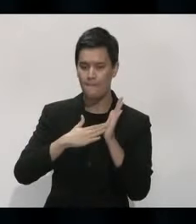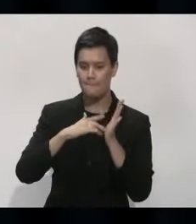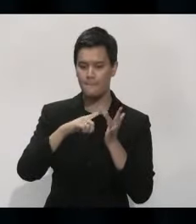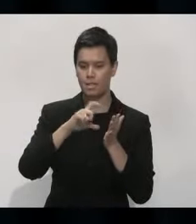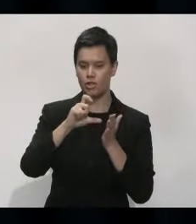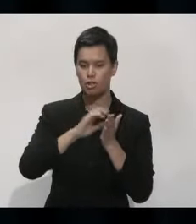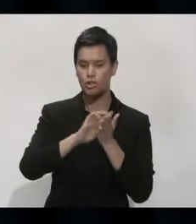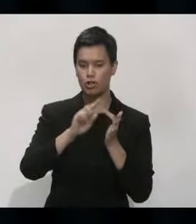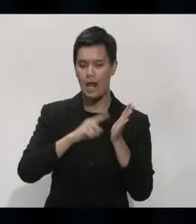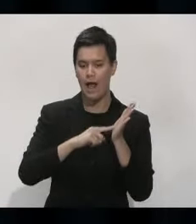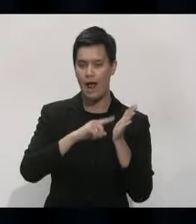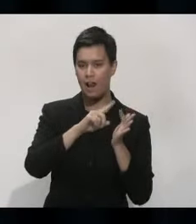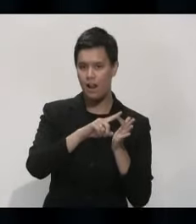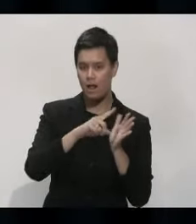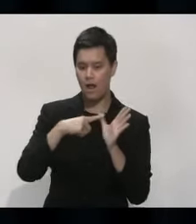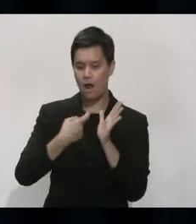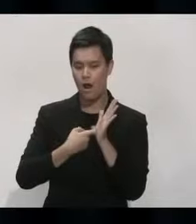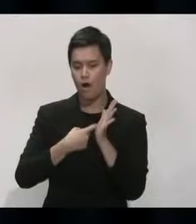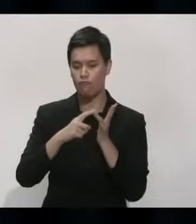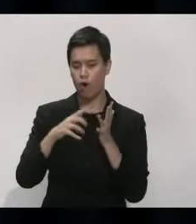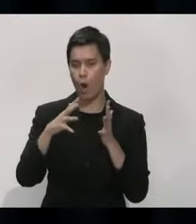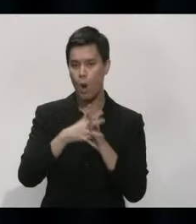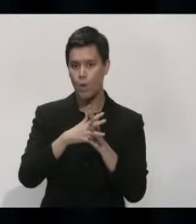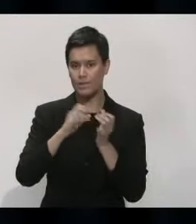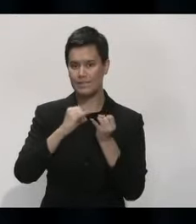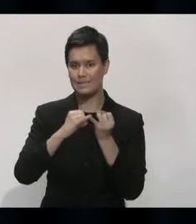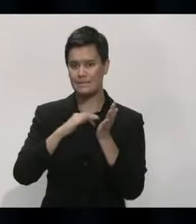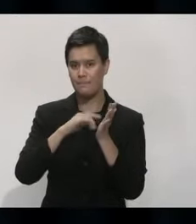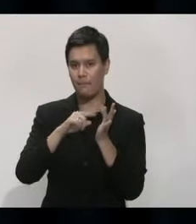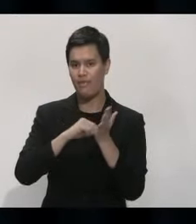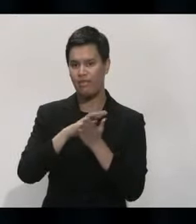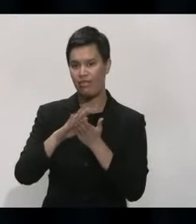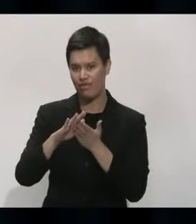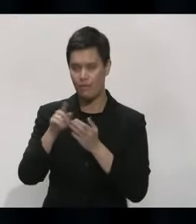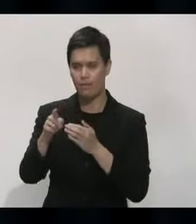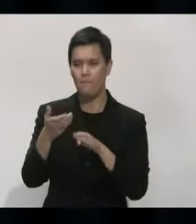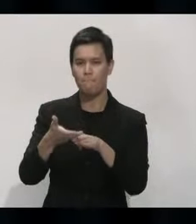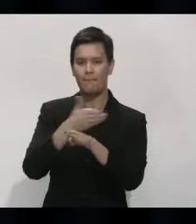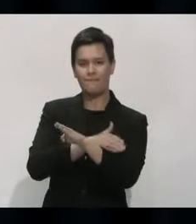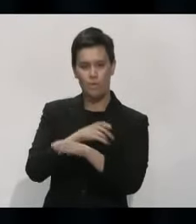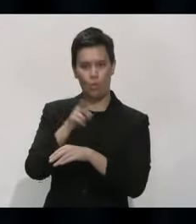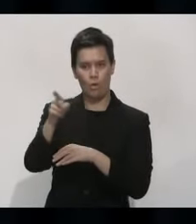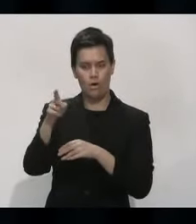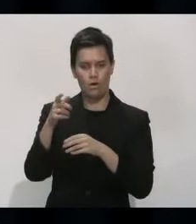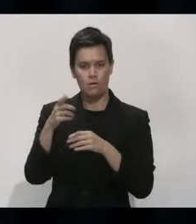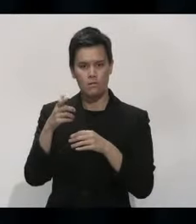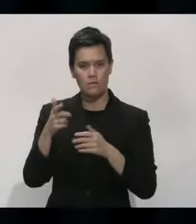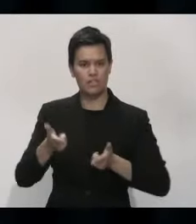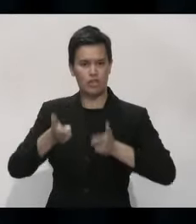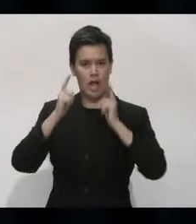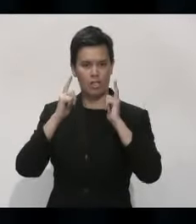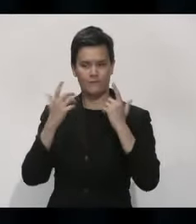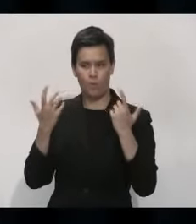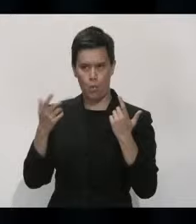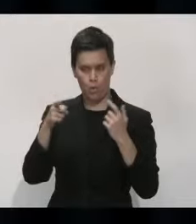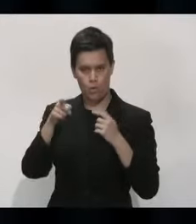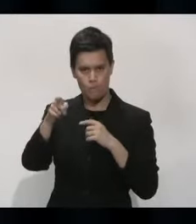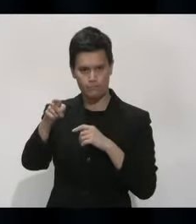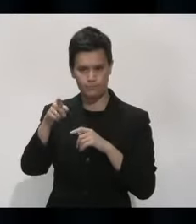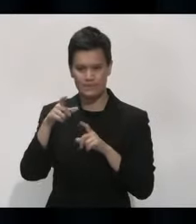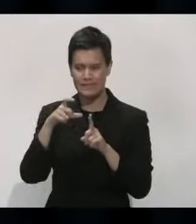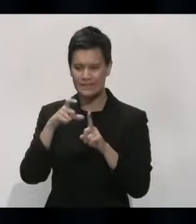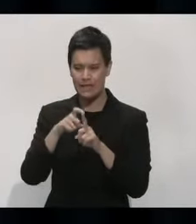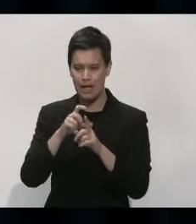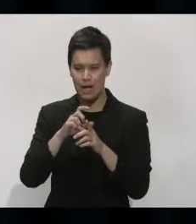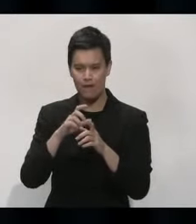resigned? She was kind of the Health Ministry boss in charge of DHB performance. Was she pushed at all, or was this kindly on her own? Well, that's a staffing matter for the